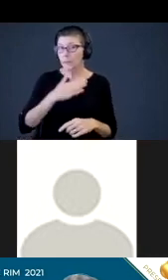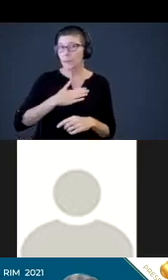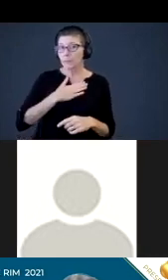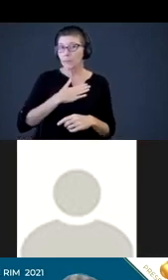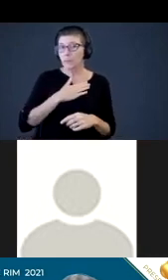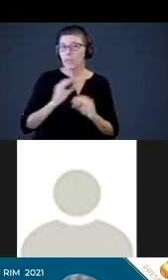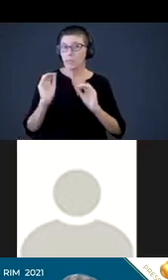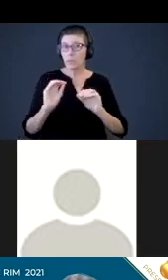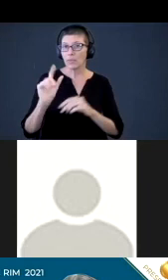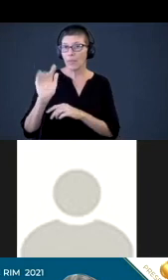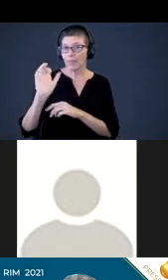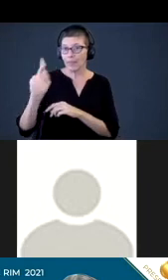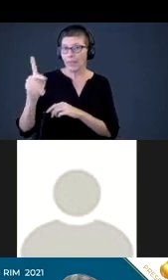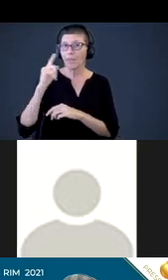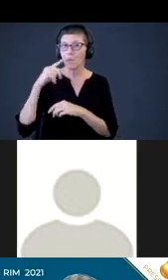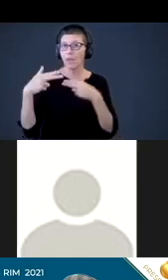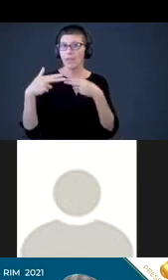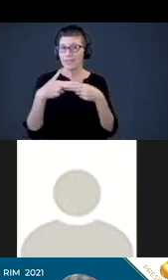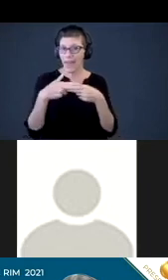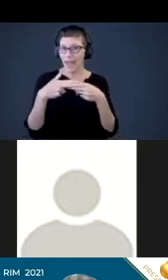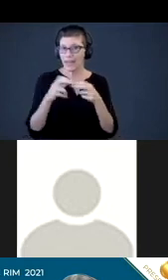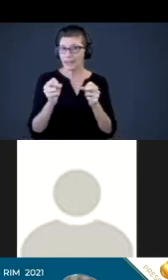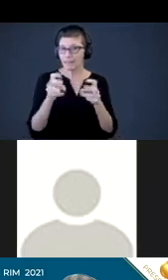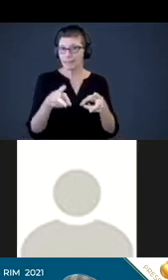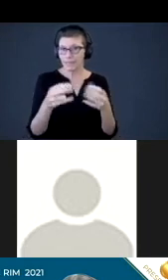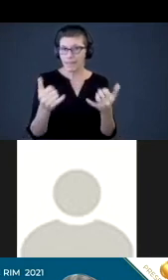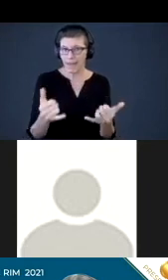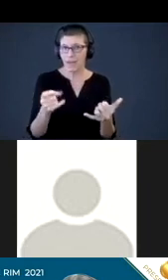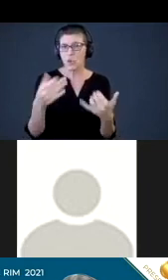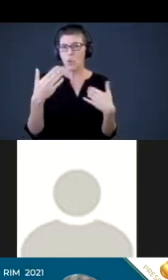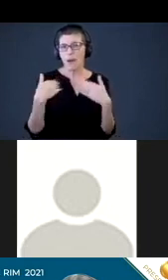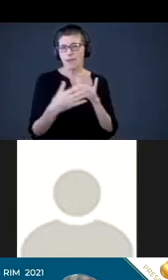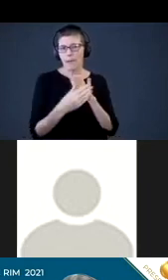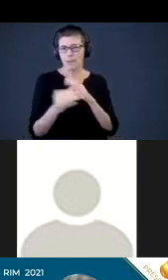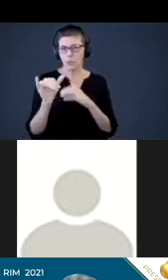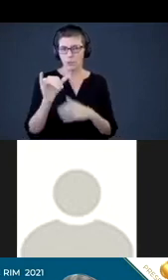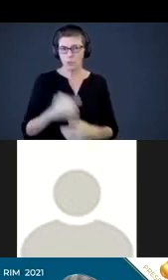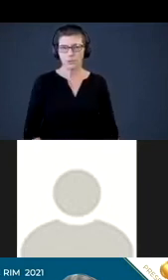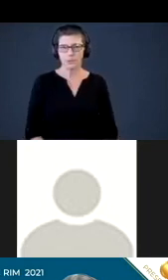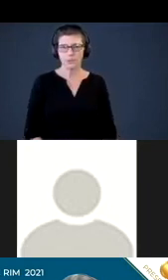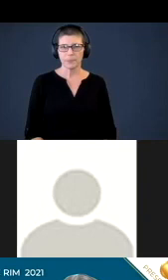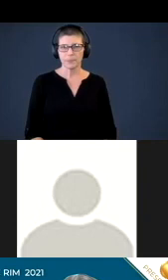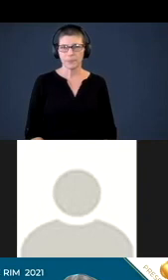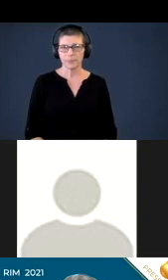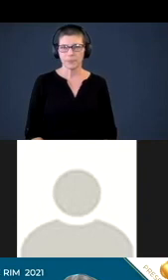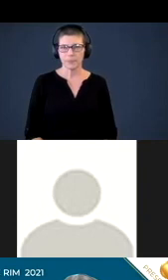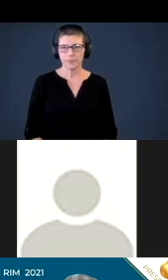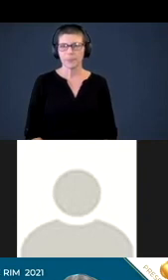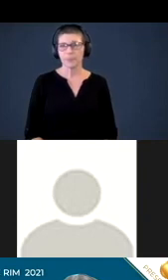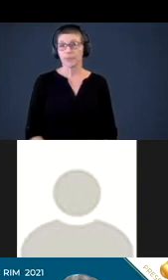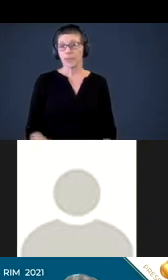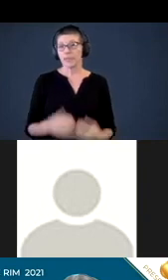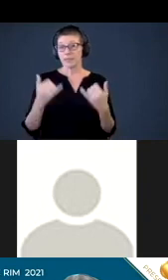link for the slide presentation in there now. So you would have a copy there as well. And without any